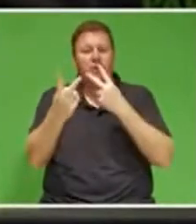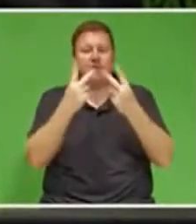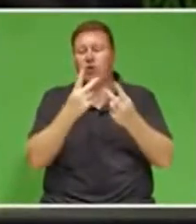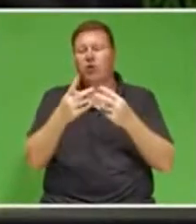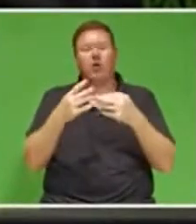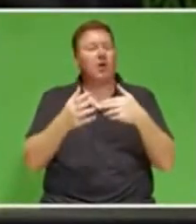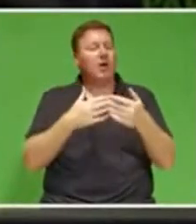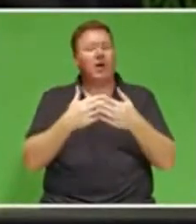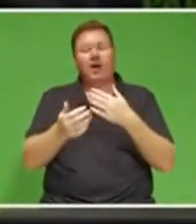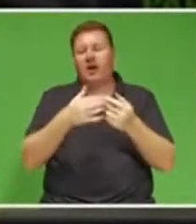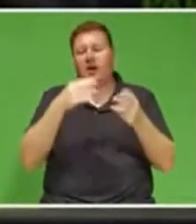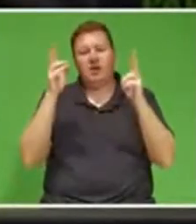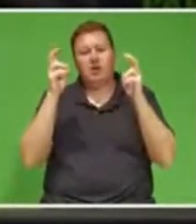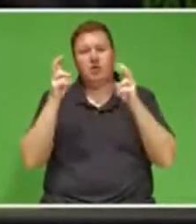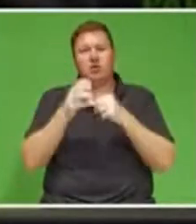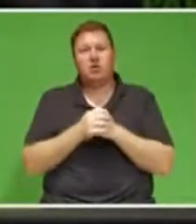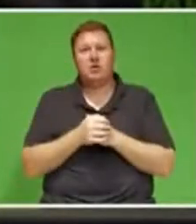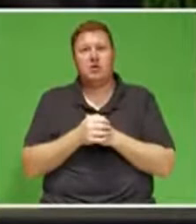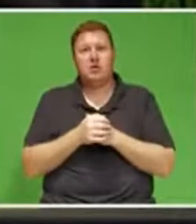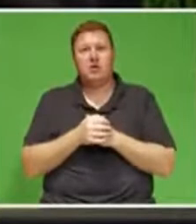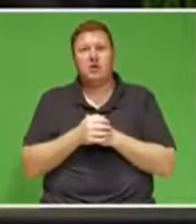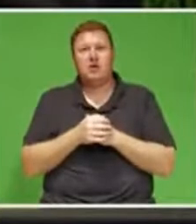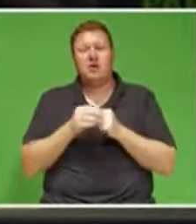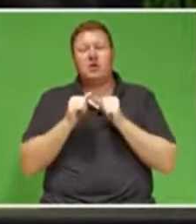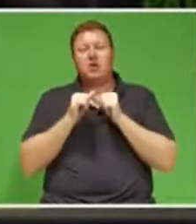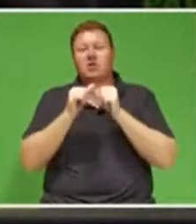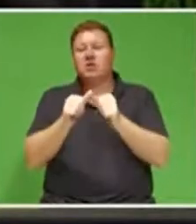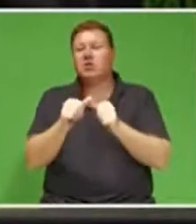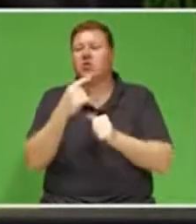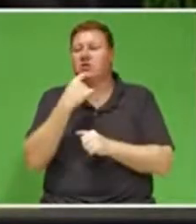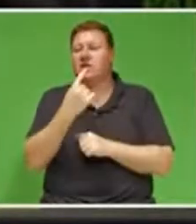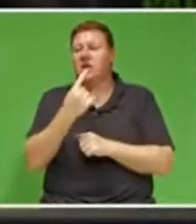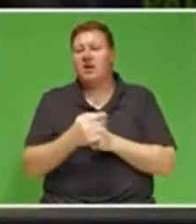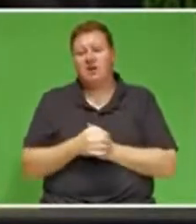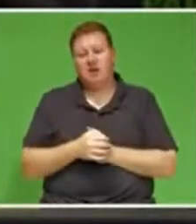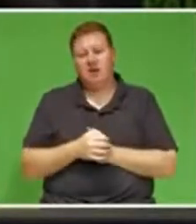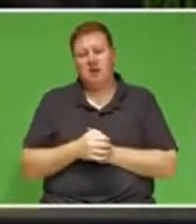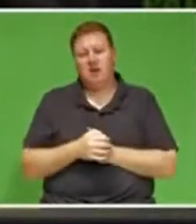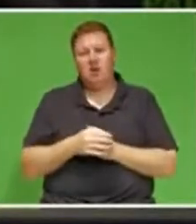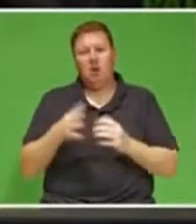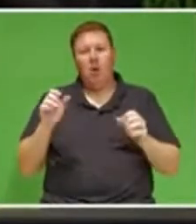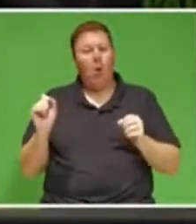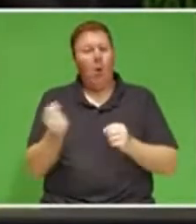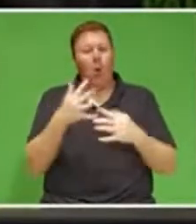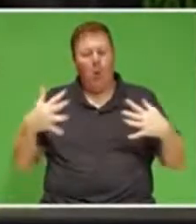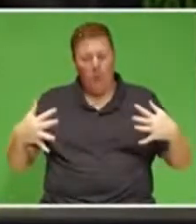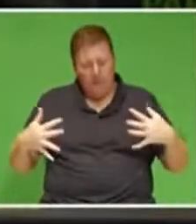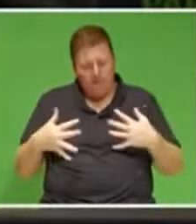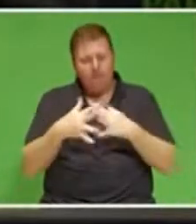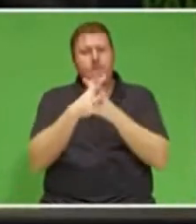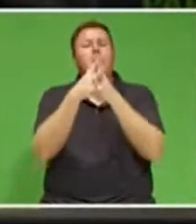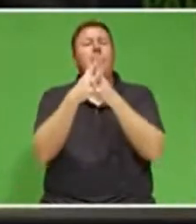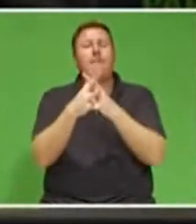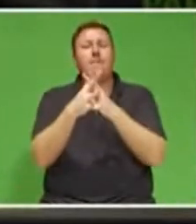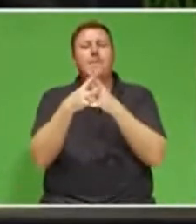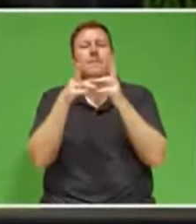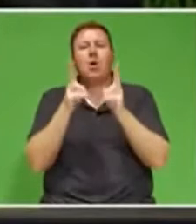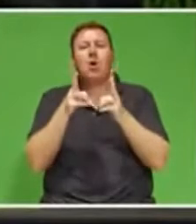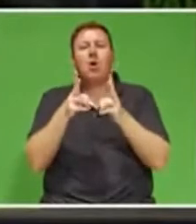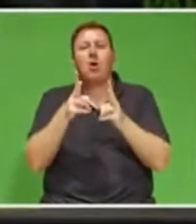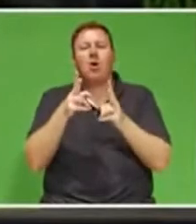any issue. But I continued to say, yet we are bound together by a common destiny.